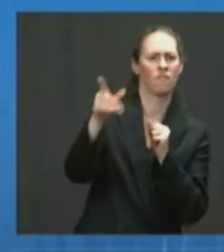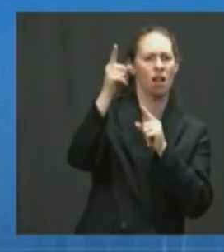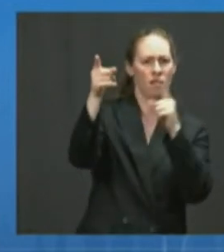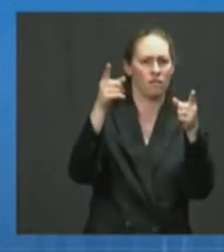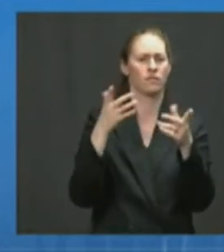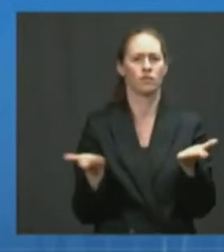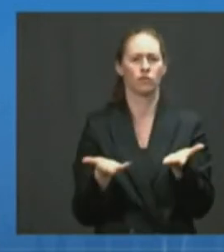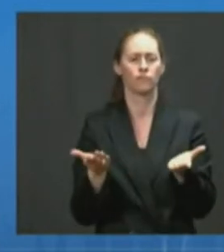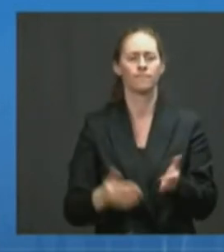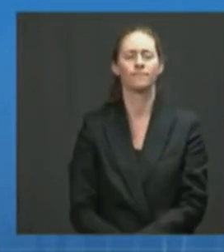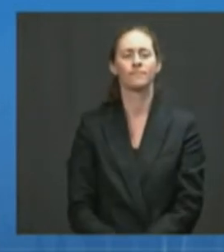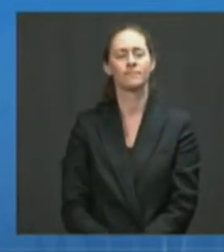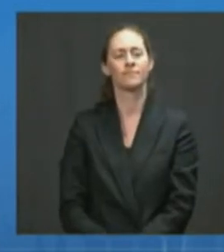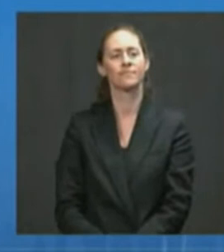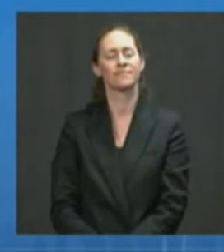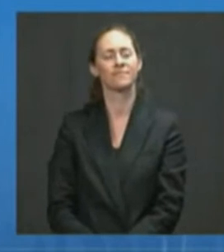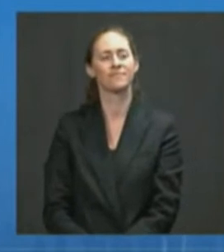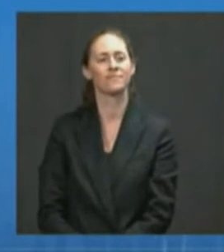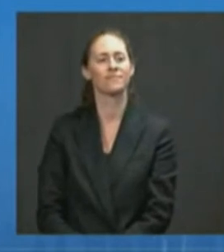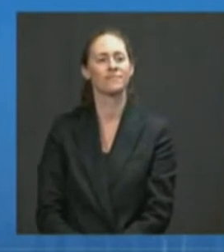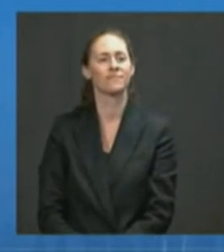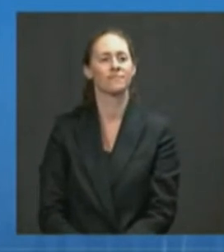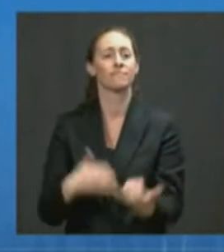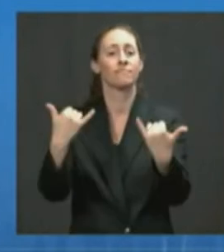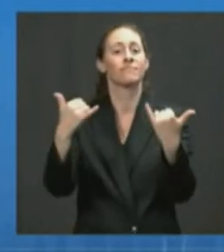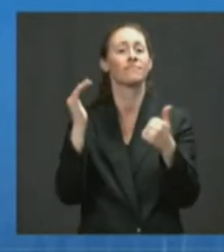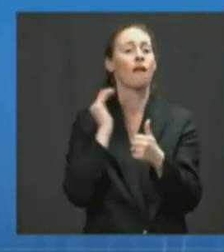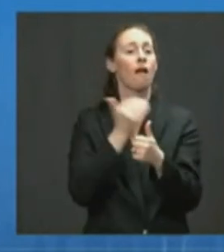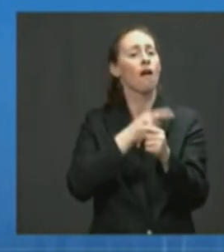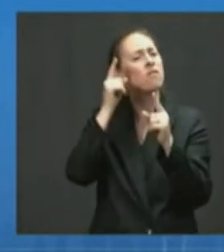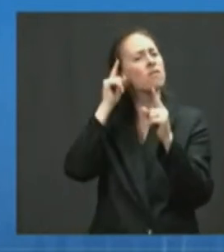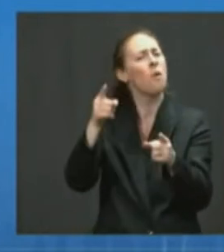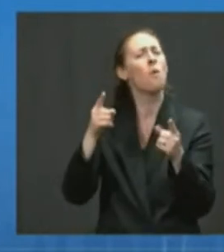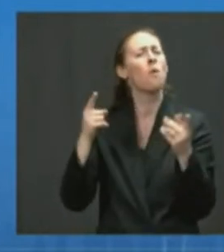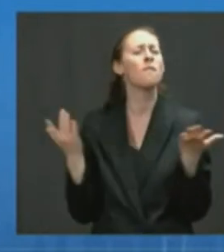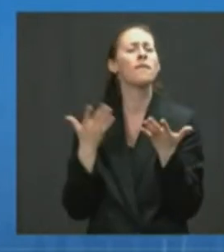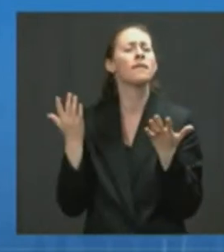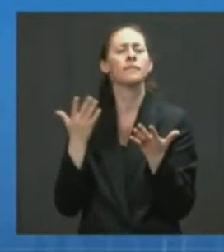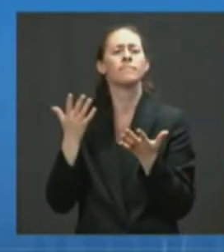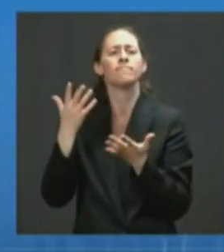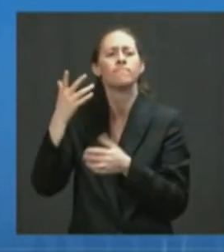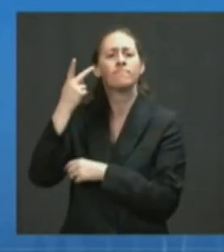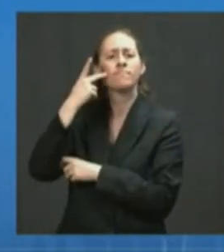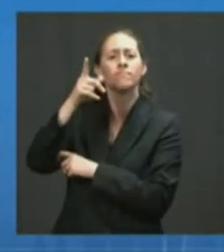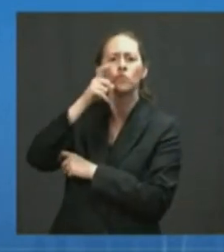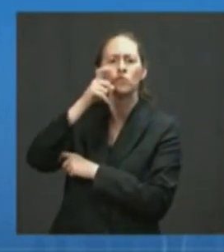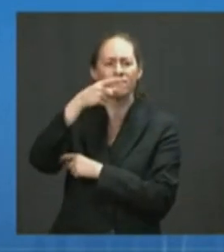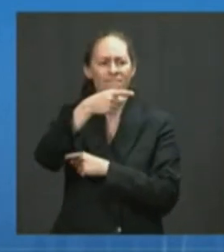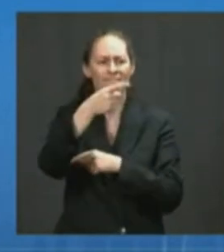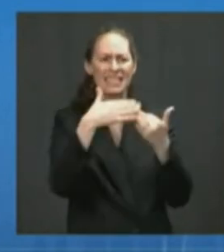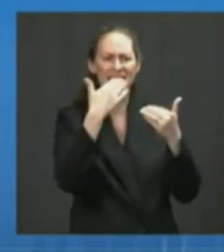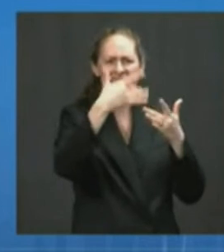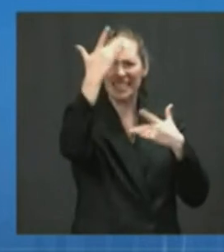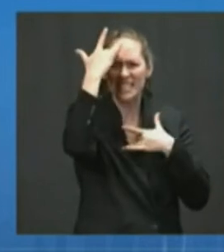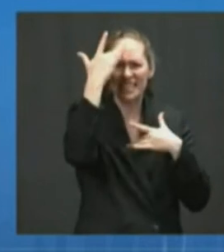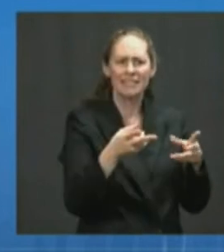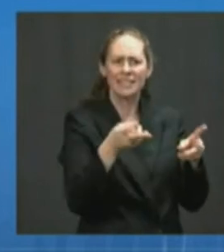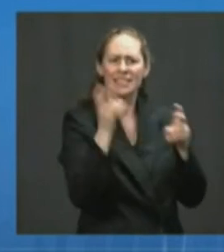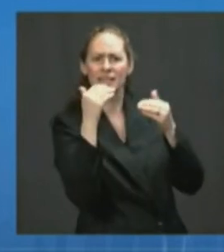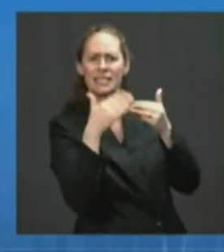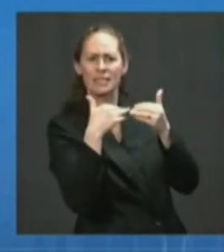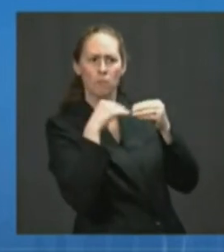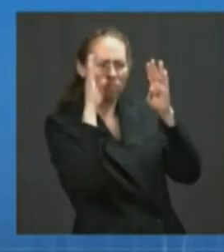And today, as part of our efforts to reach more vulnerable individuals, we're making an additional $1.6 billion